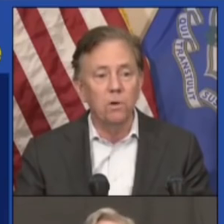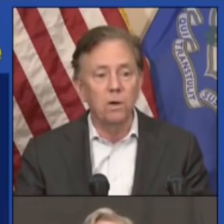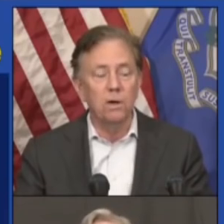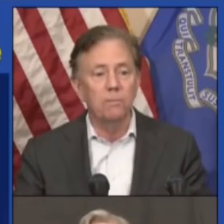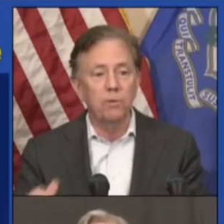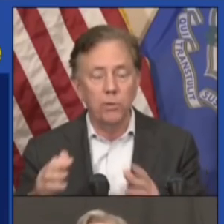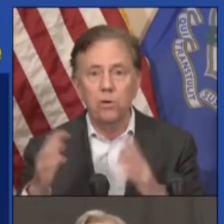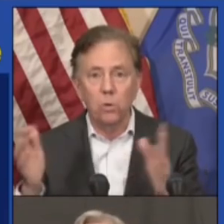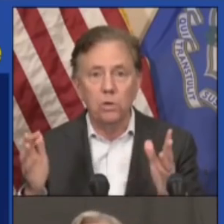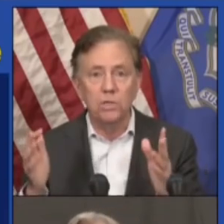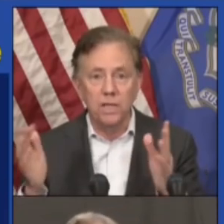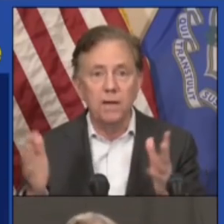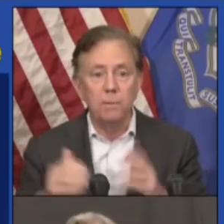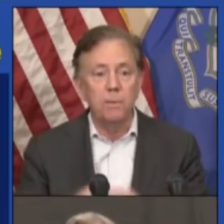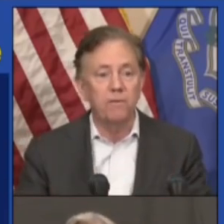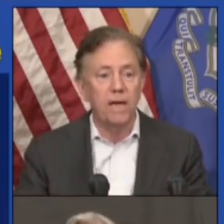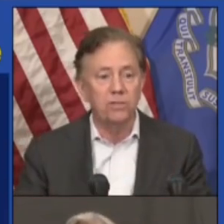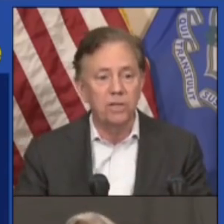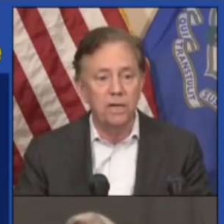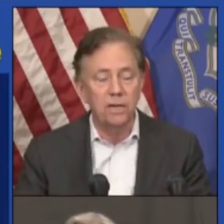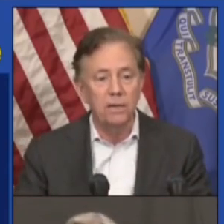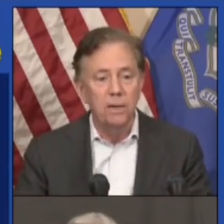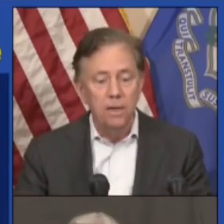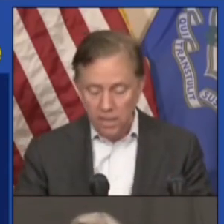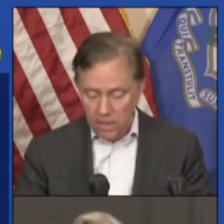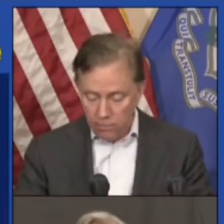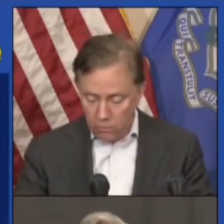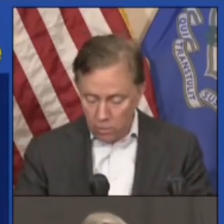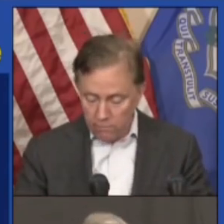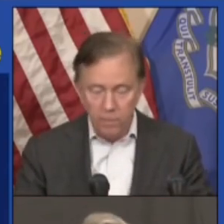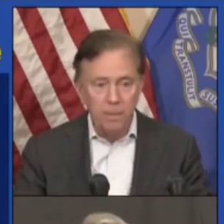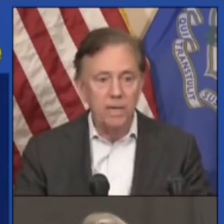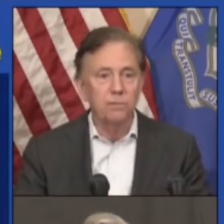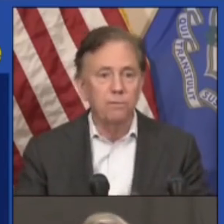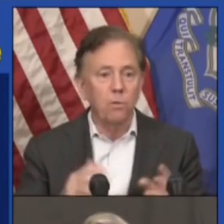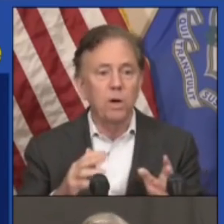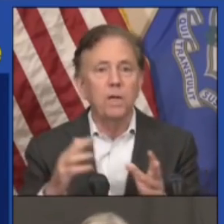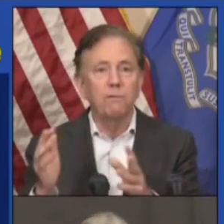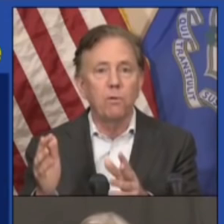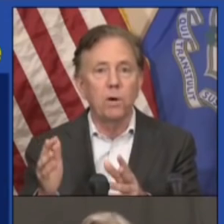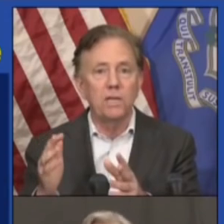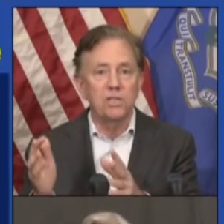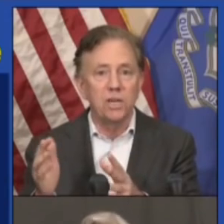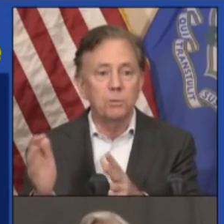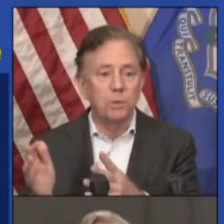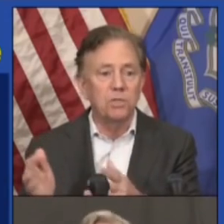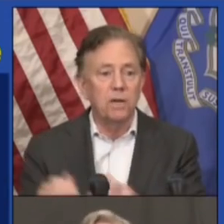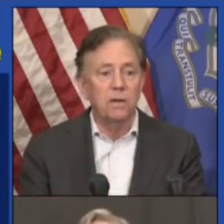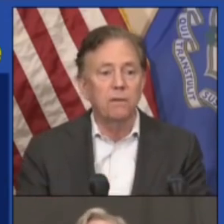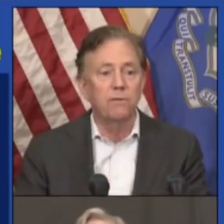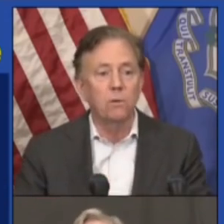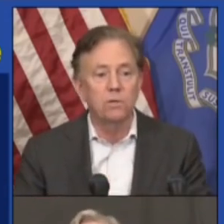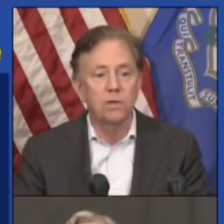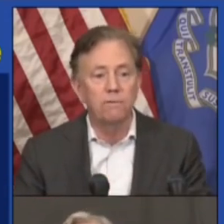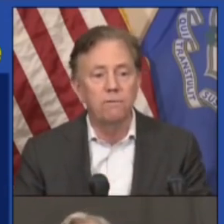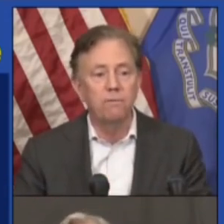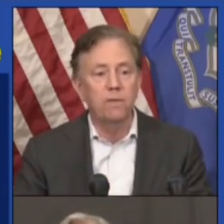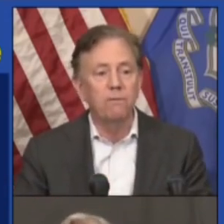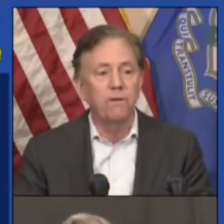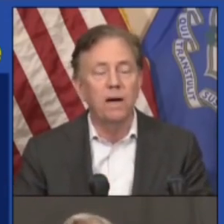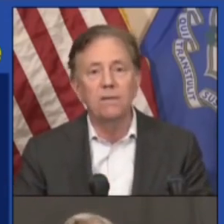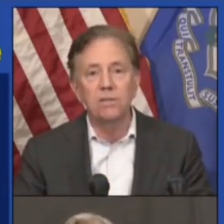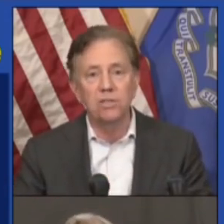74, three-quarters of them have been vaccinated. And we've gone from, guess, 40 to 46 percent of the folks